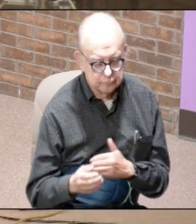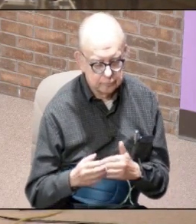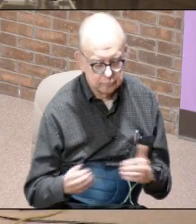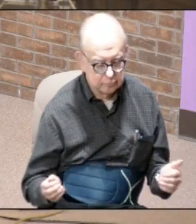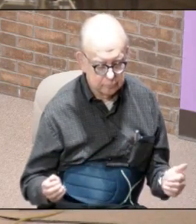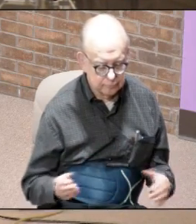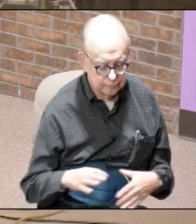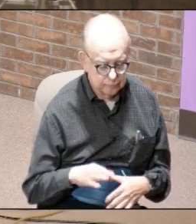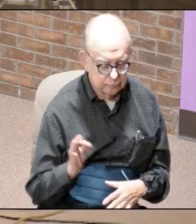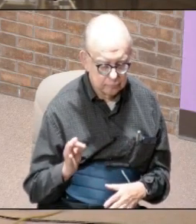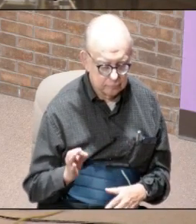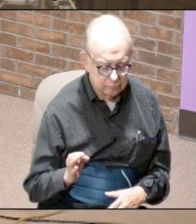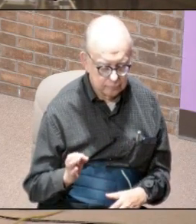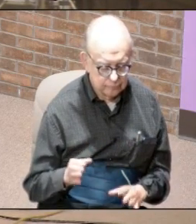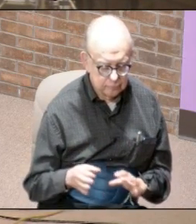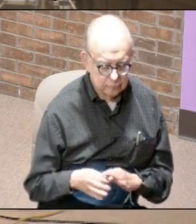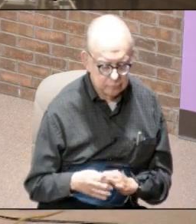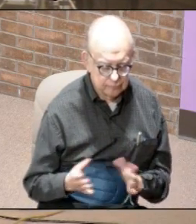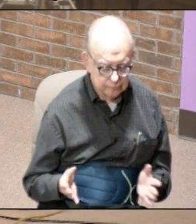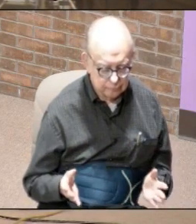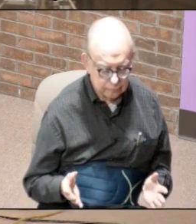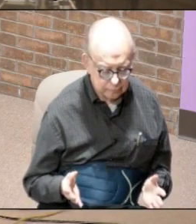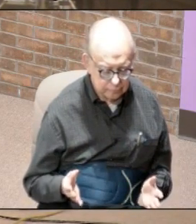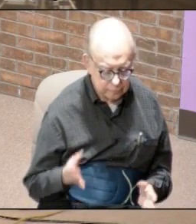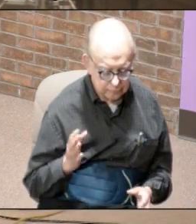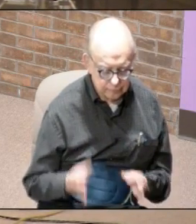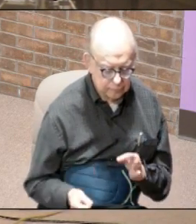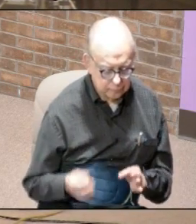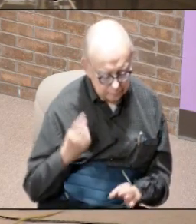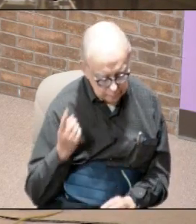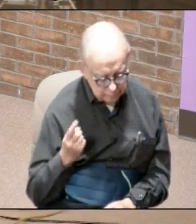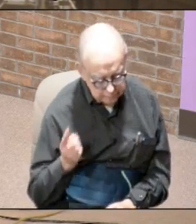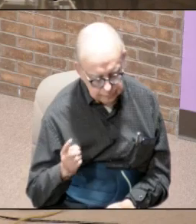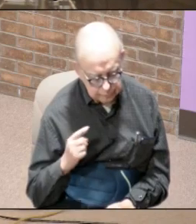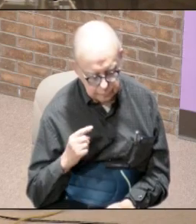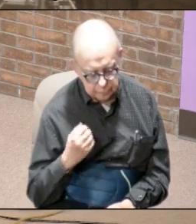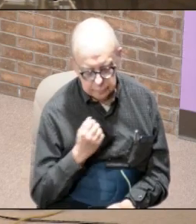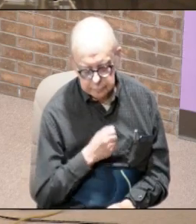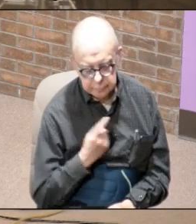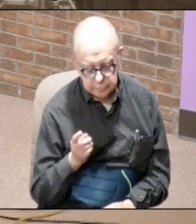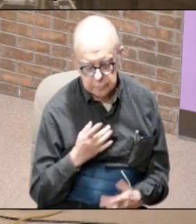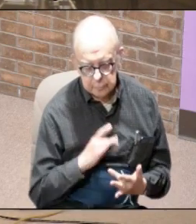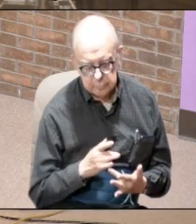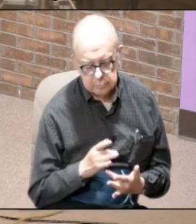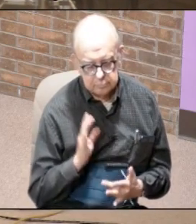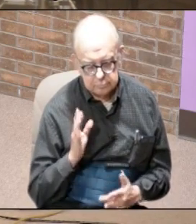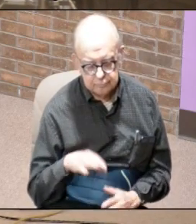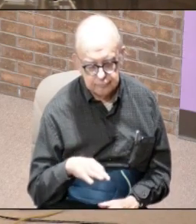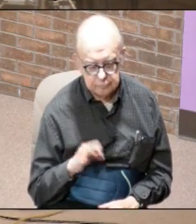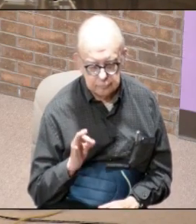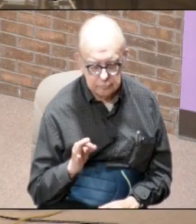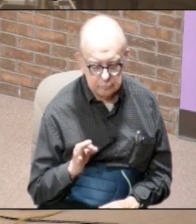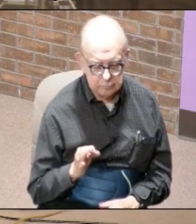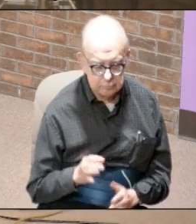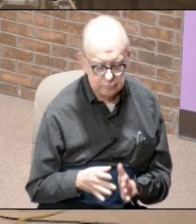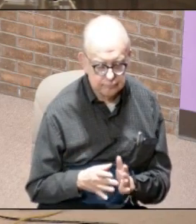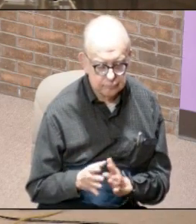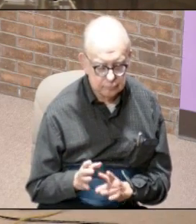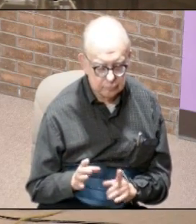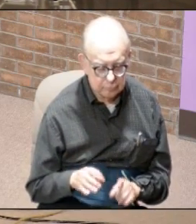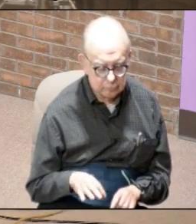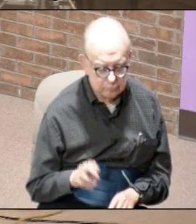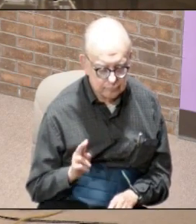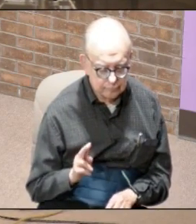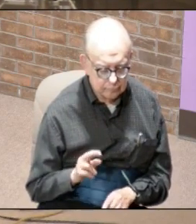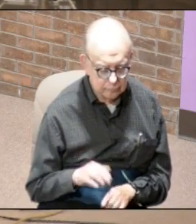soul and spirit joints and marrow it judges the thoughts and the attitudes of the heart and you'll find that Jesus will also